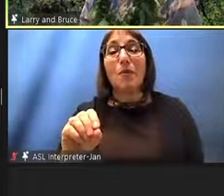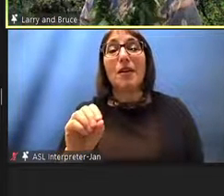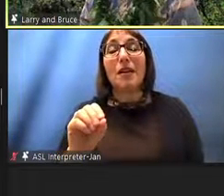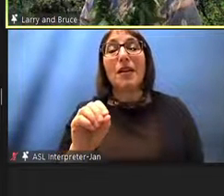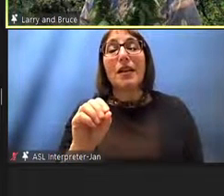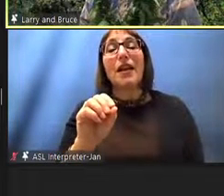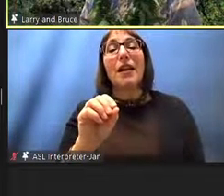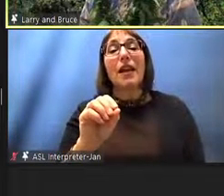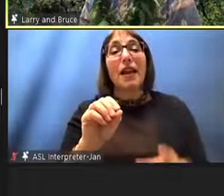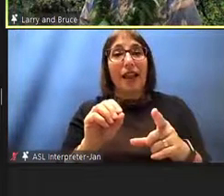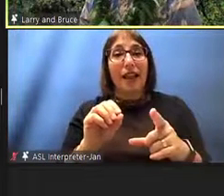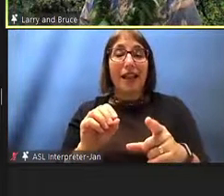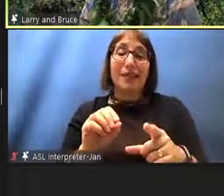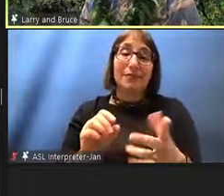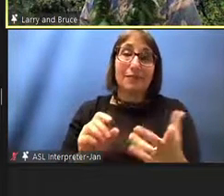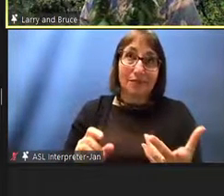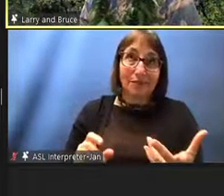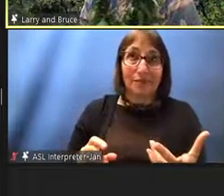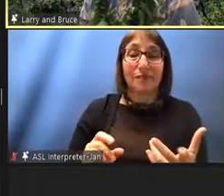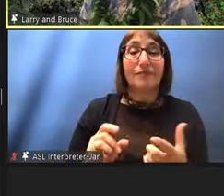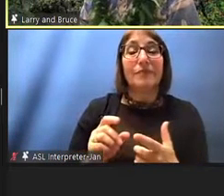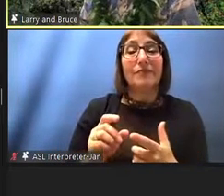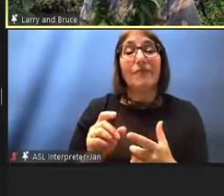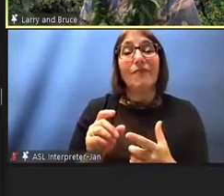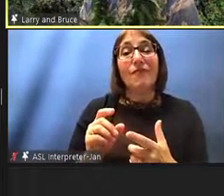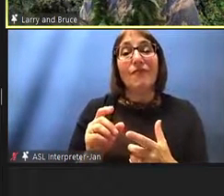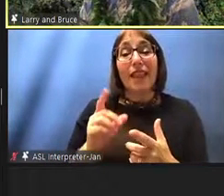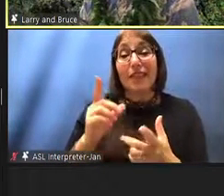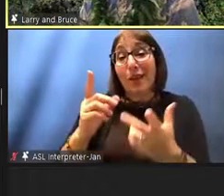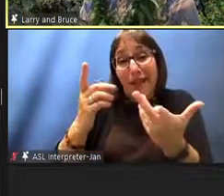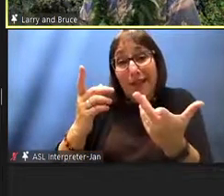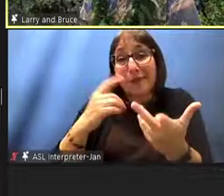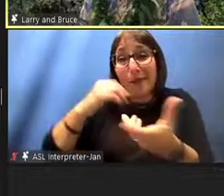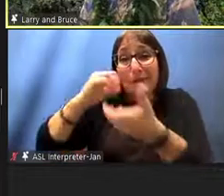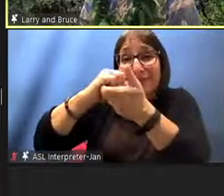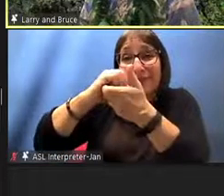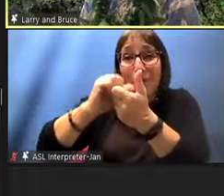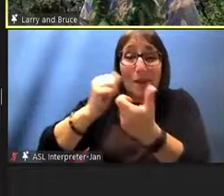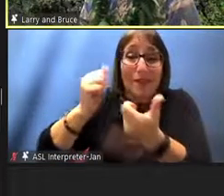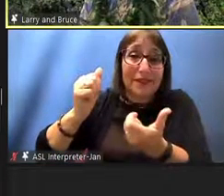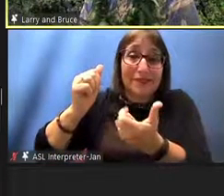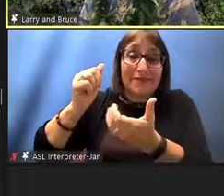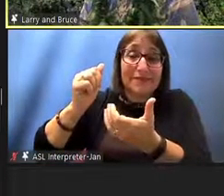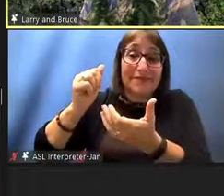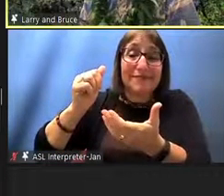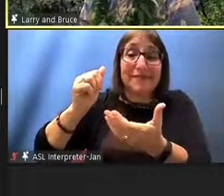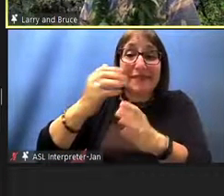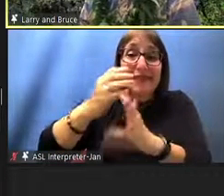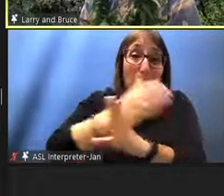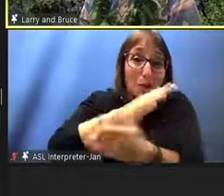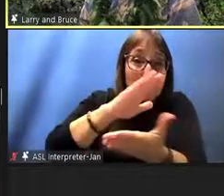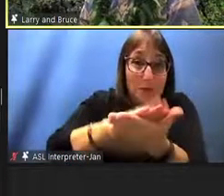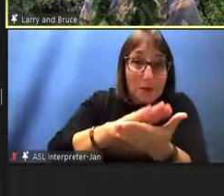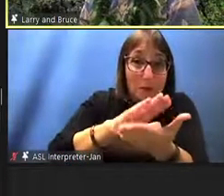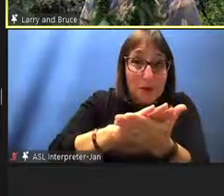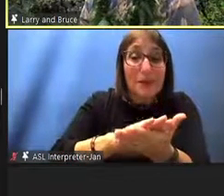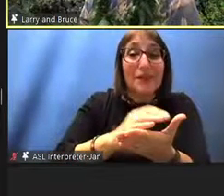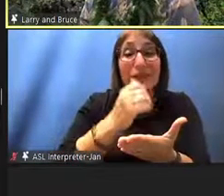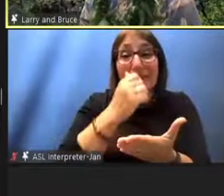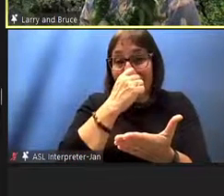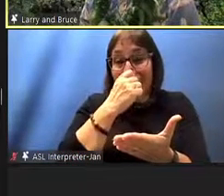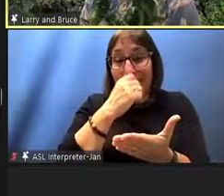with institutions of learning, such as a preschool which comes under the jurisdiction